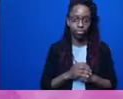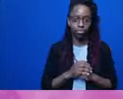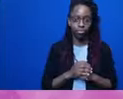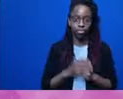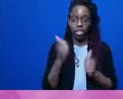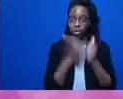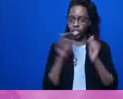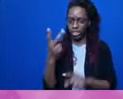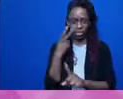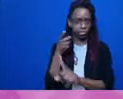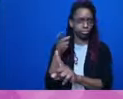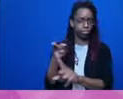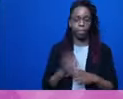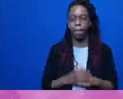Wonderful.